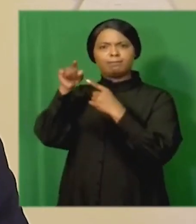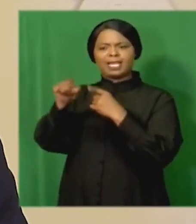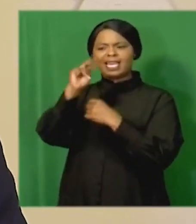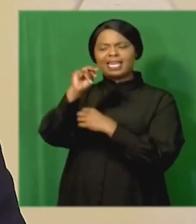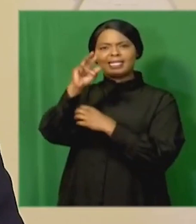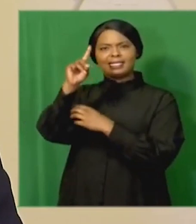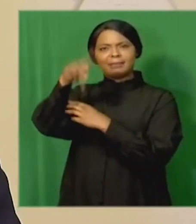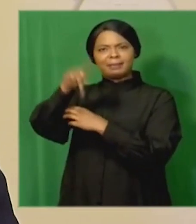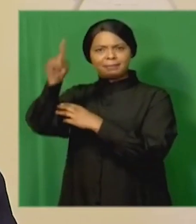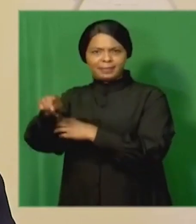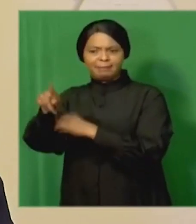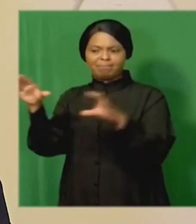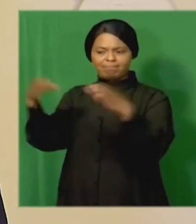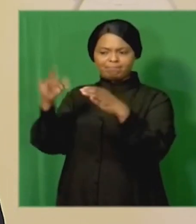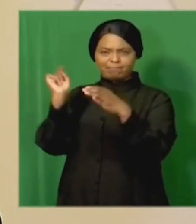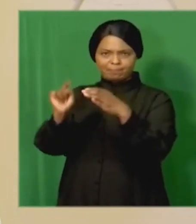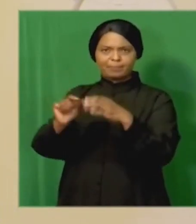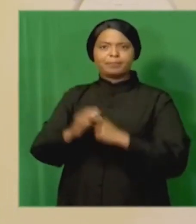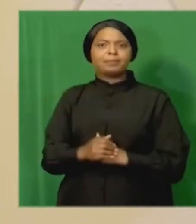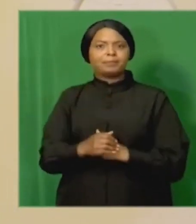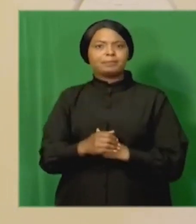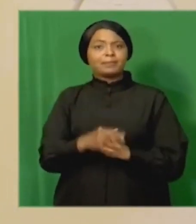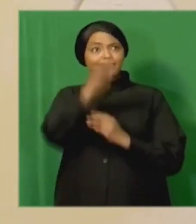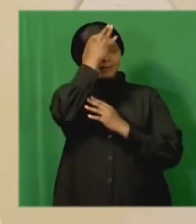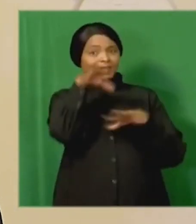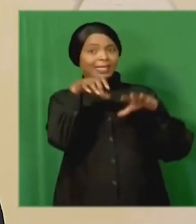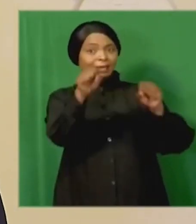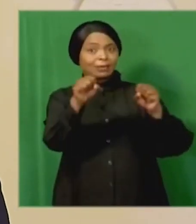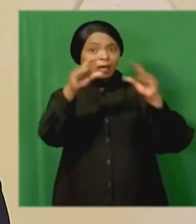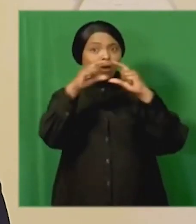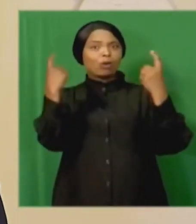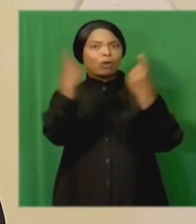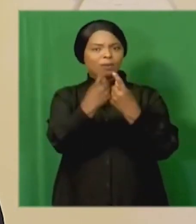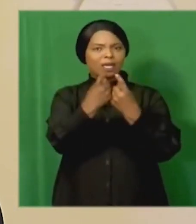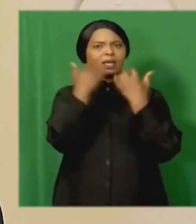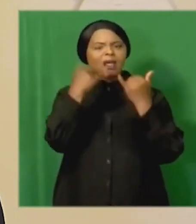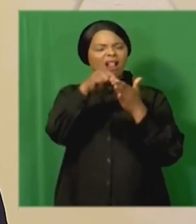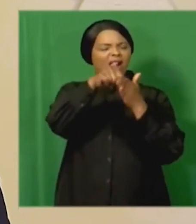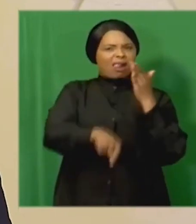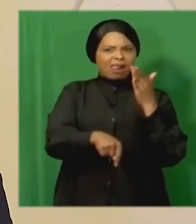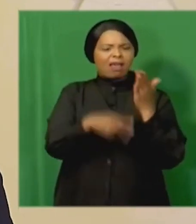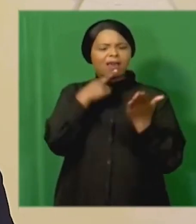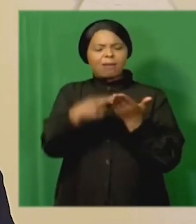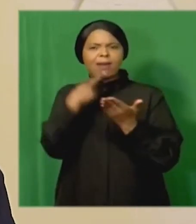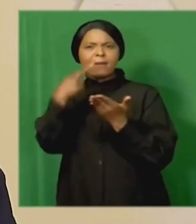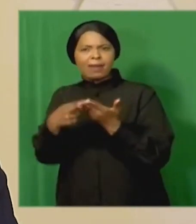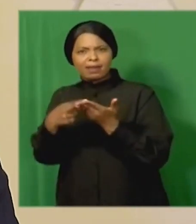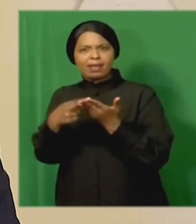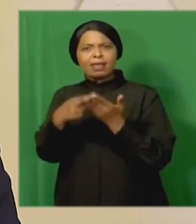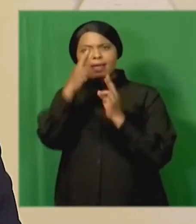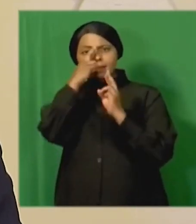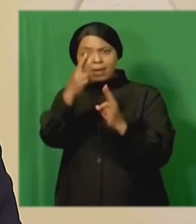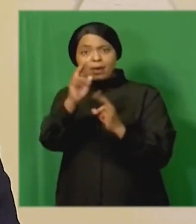NDPP the state capture commission made several detailed recommendations with